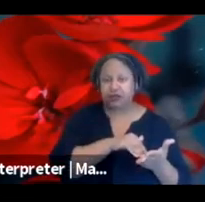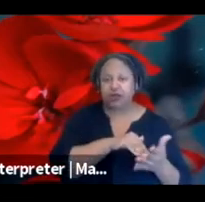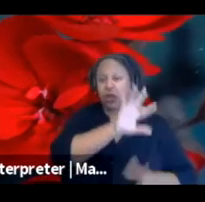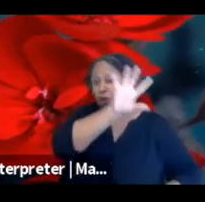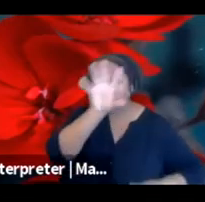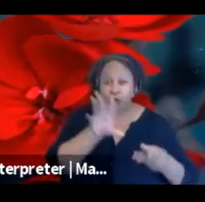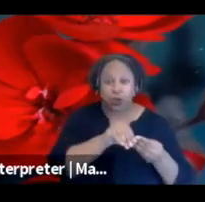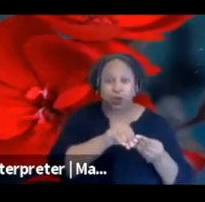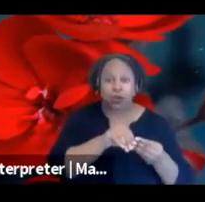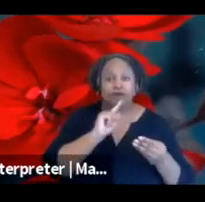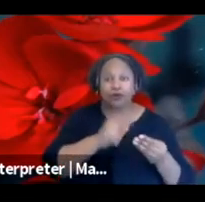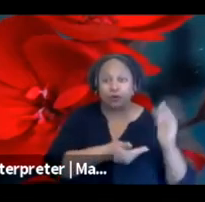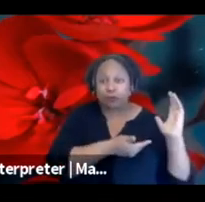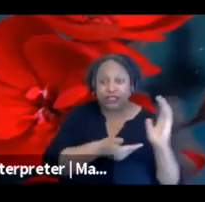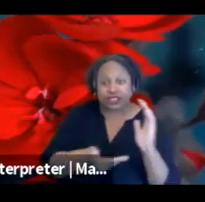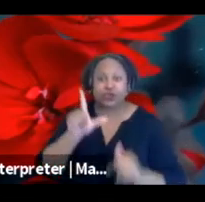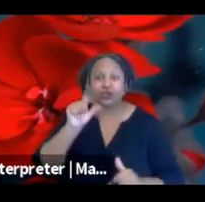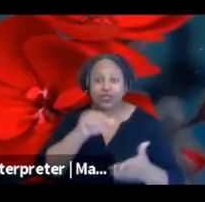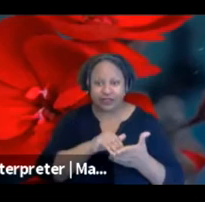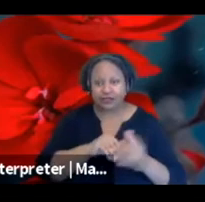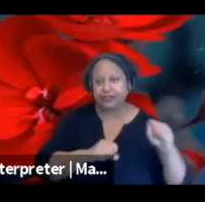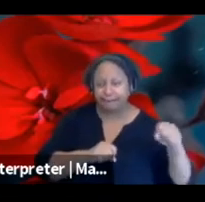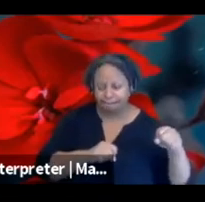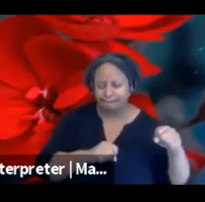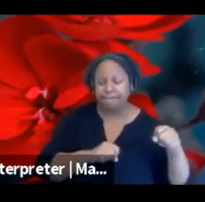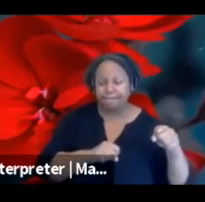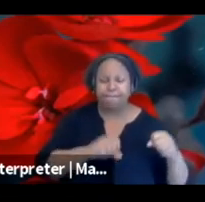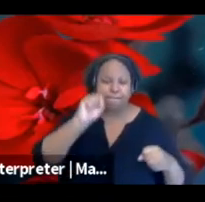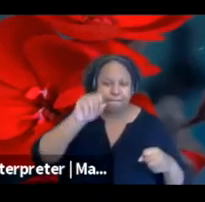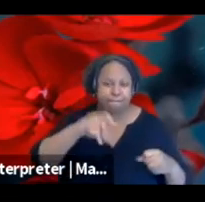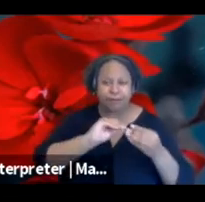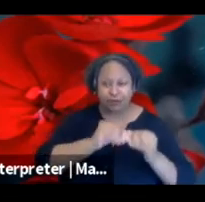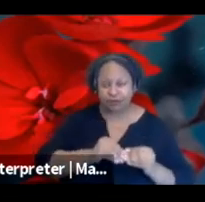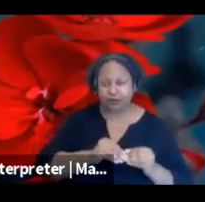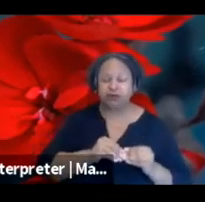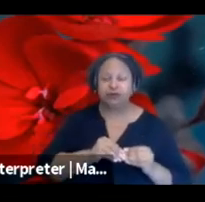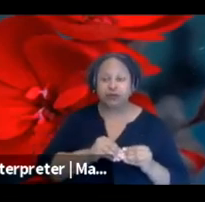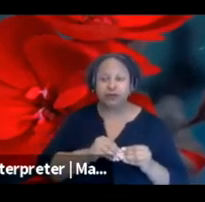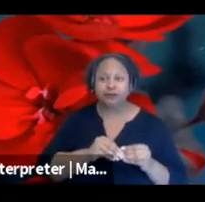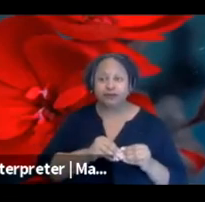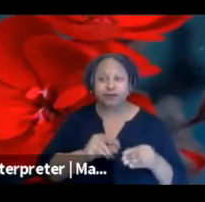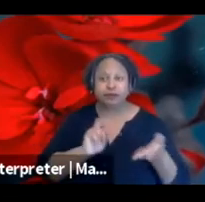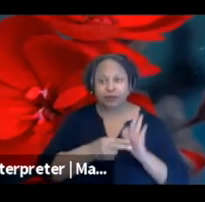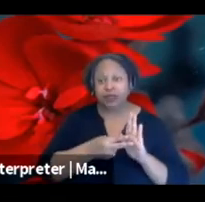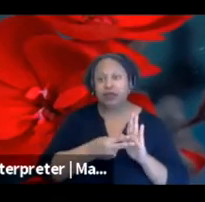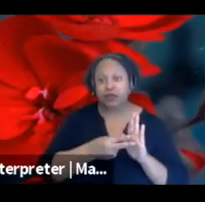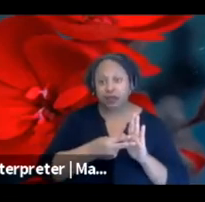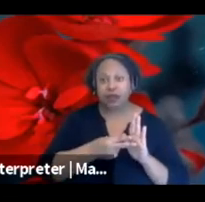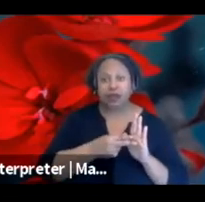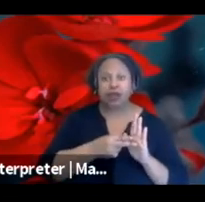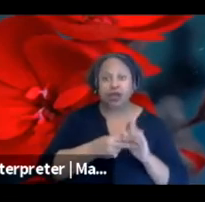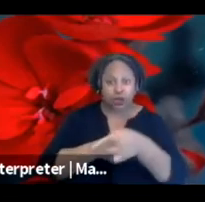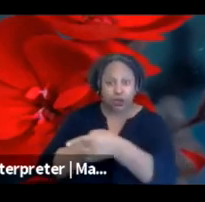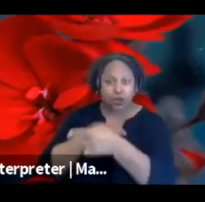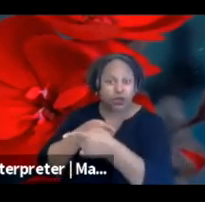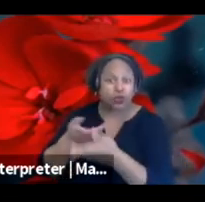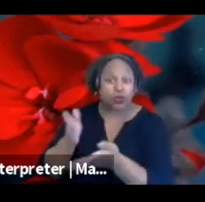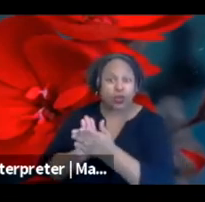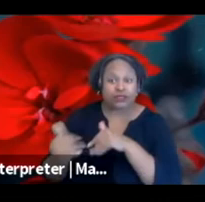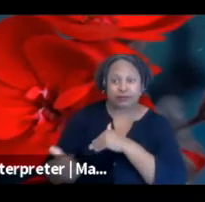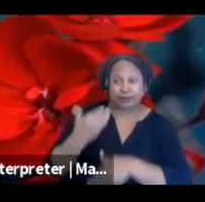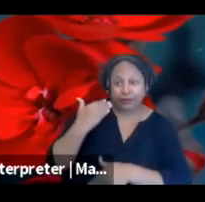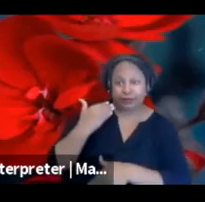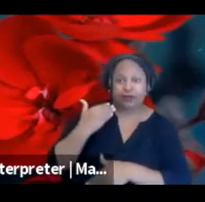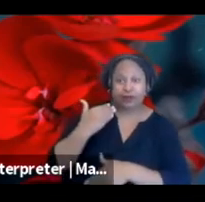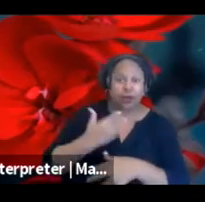presentation is 20,000. So that's correct. It doesn't necessarily mean that you will receive the requested amount. It's just that that's the